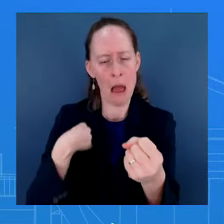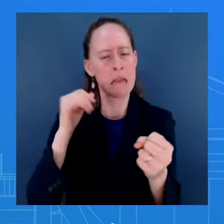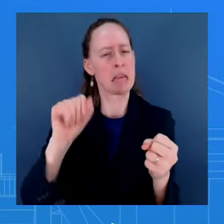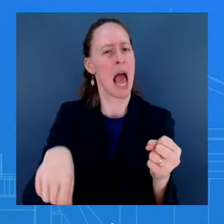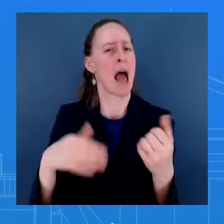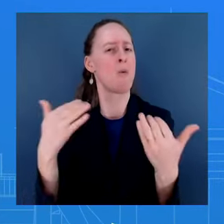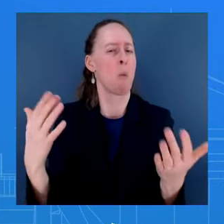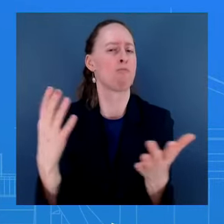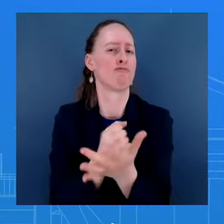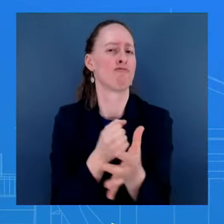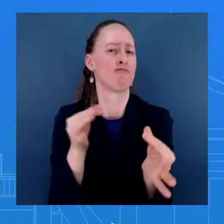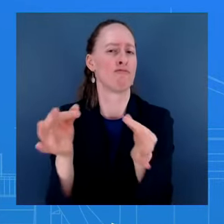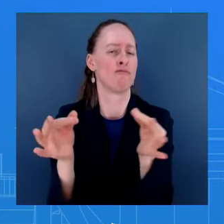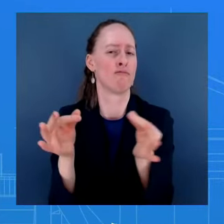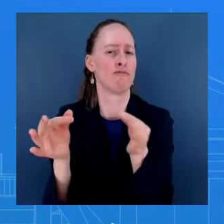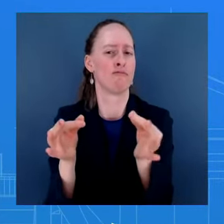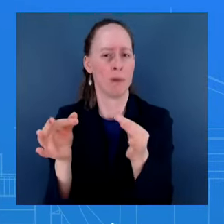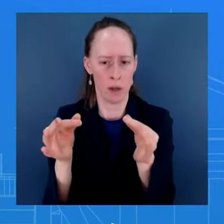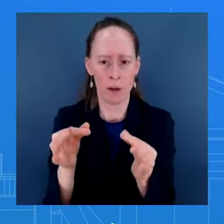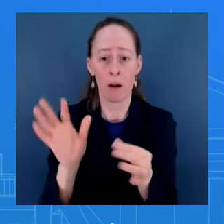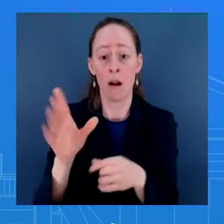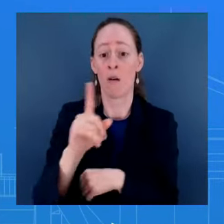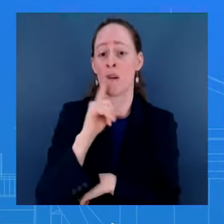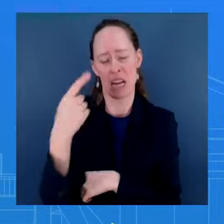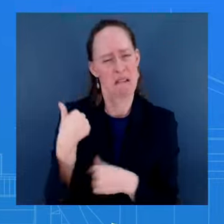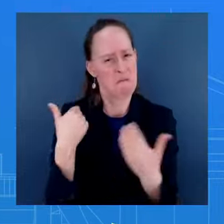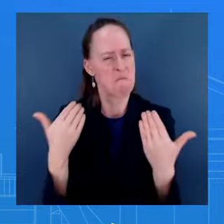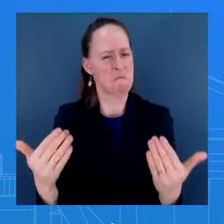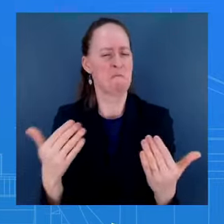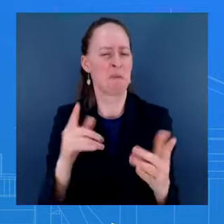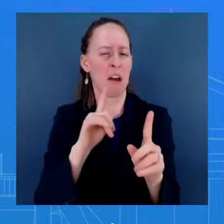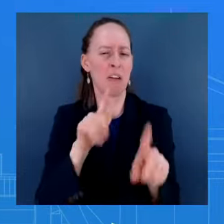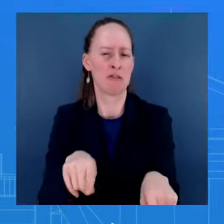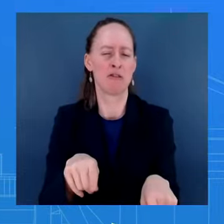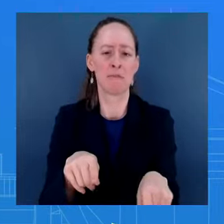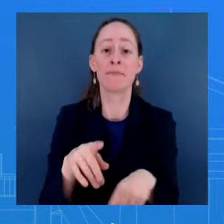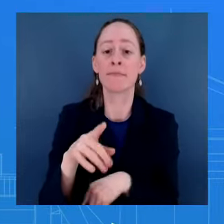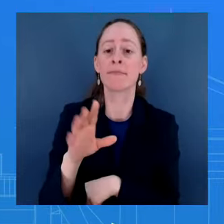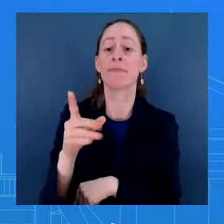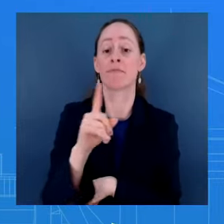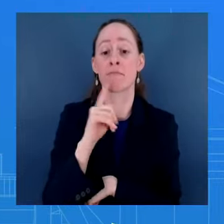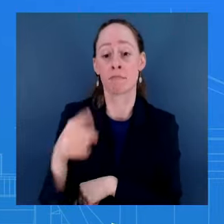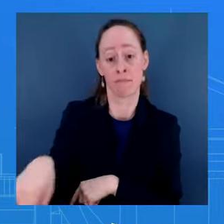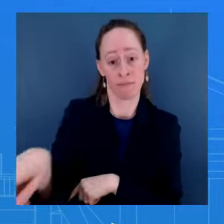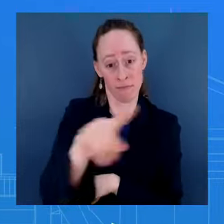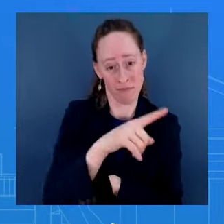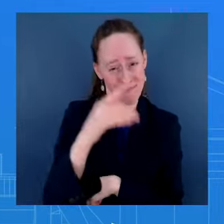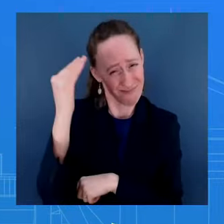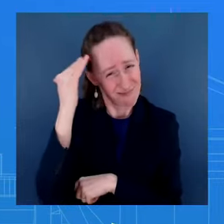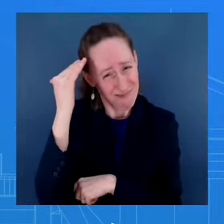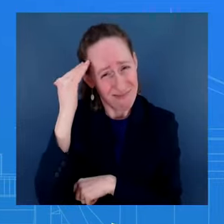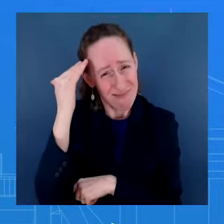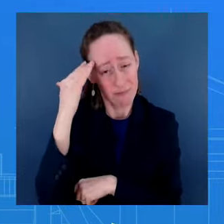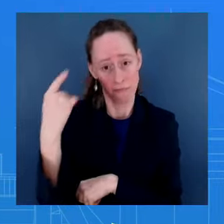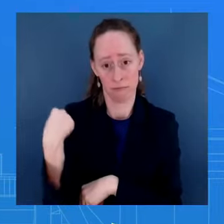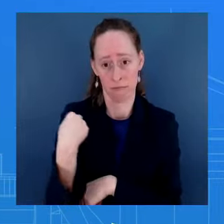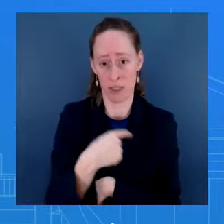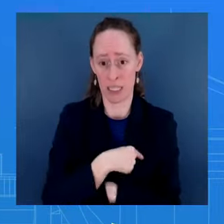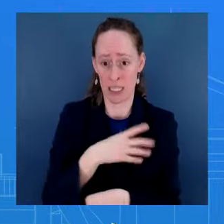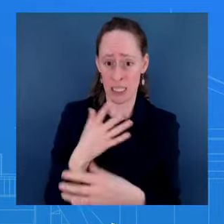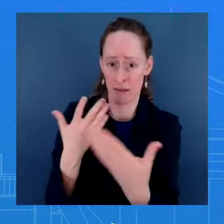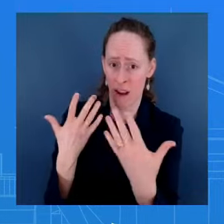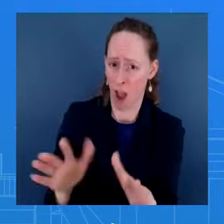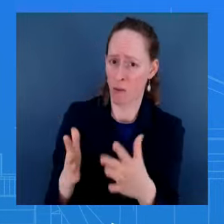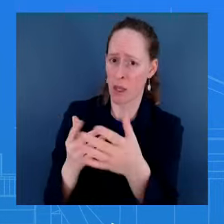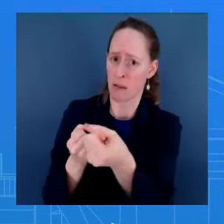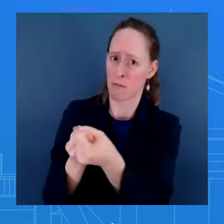your question. So, look, as you all know, our support – we have supported Israel as they defend themselves against Hamas, a terrorist